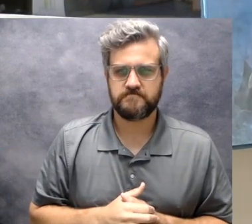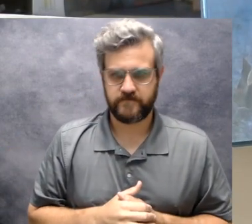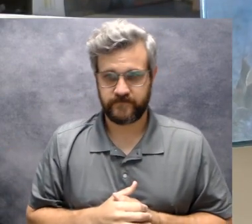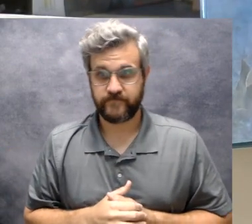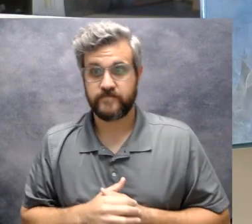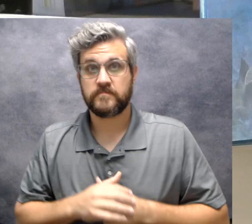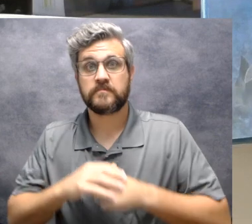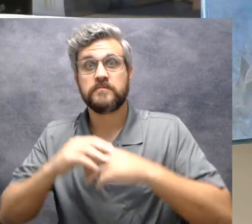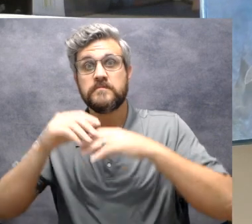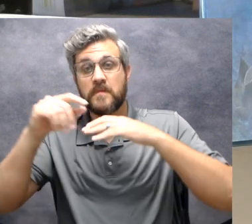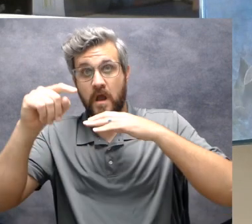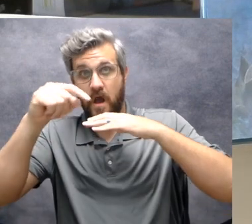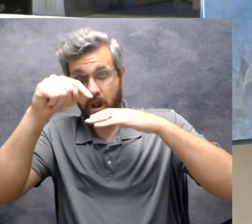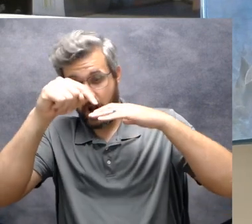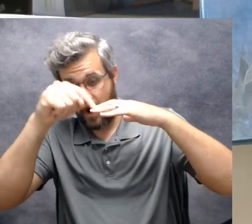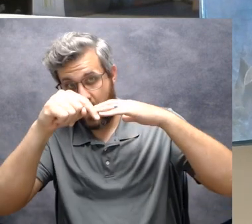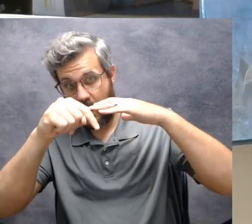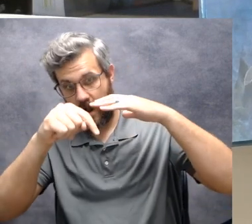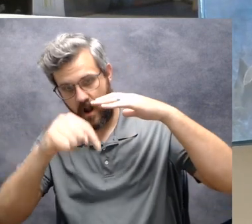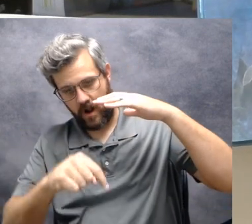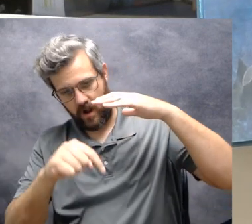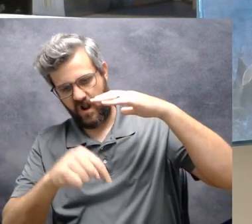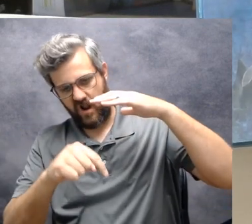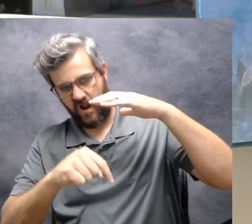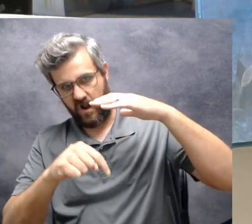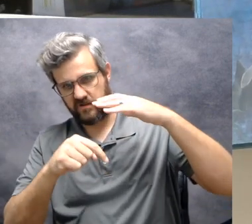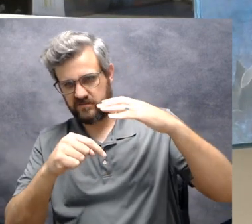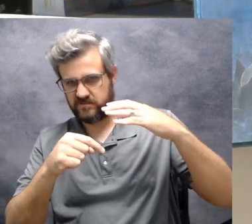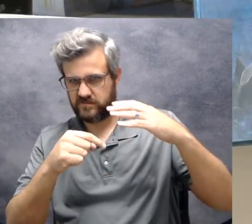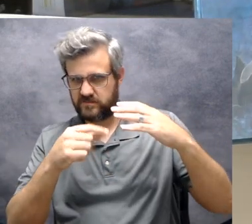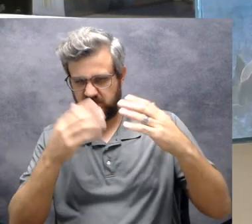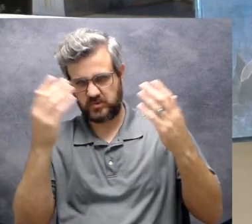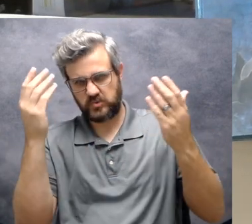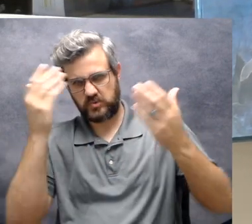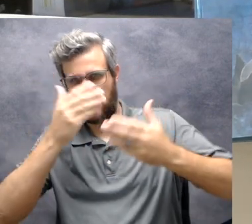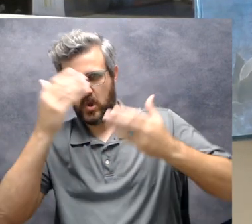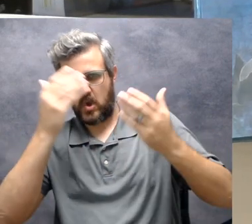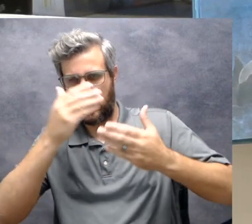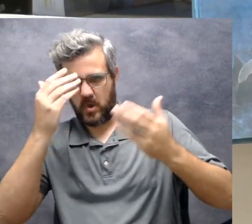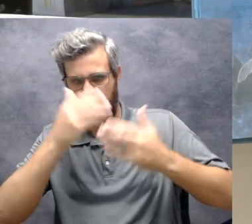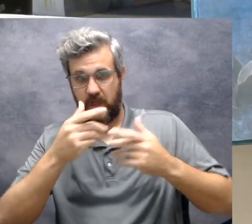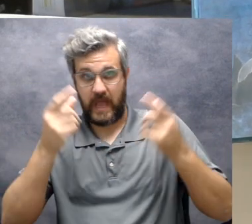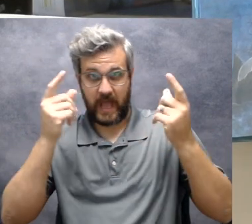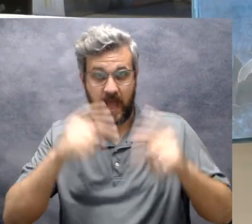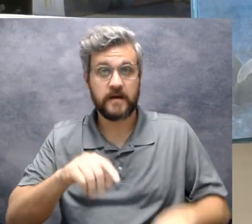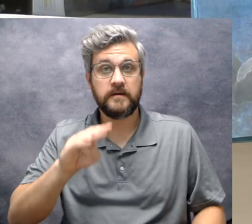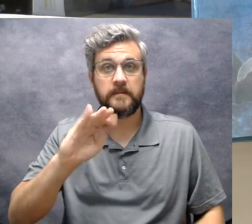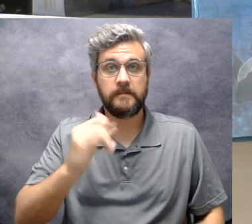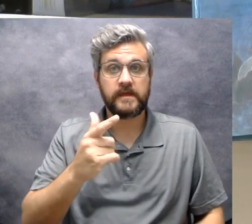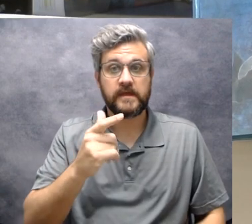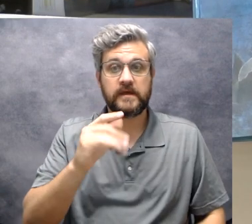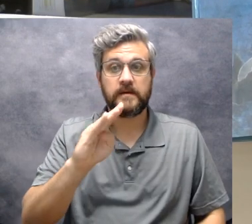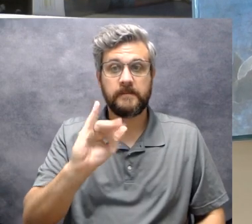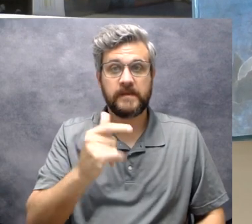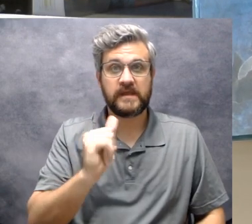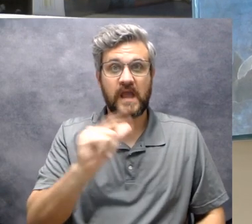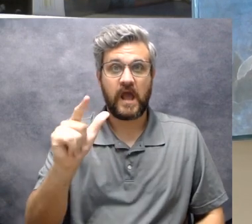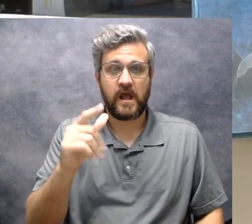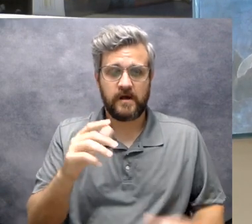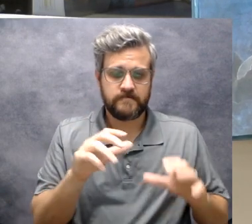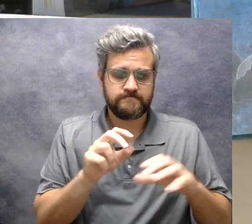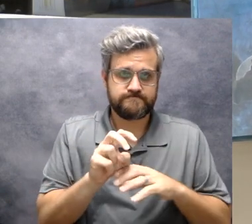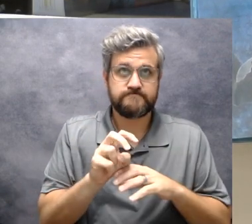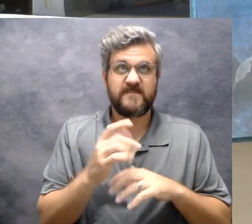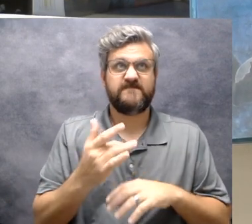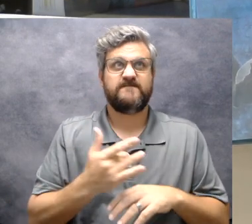Halfway down in the Big Deep, it was almost dark. Big Al saw fish. And all at once he didn't